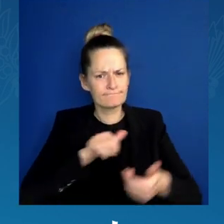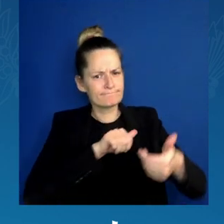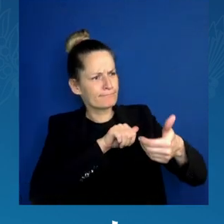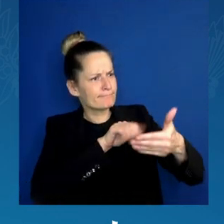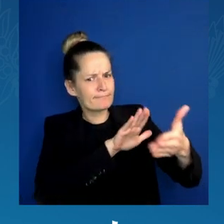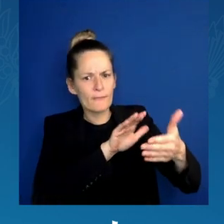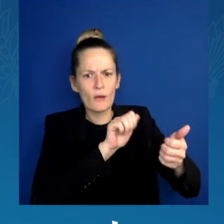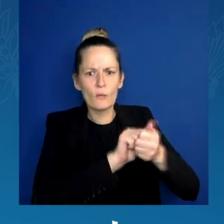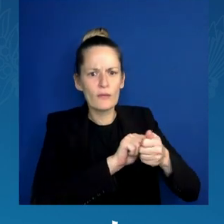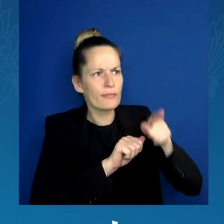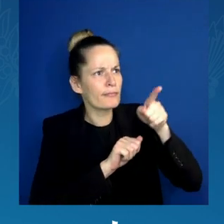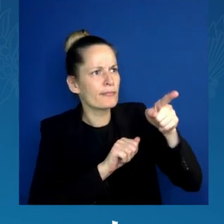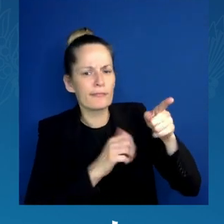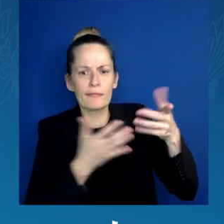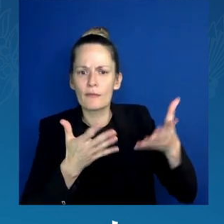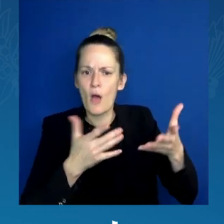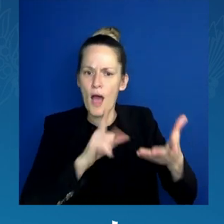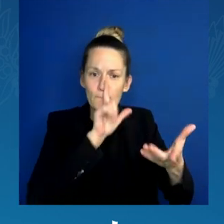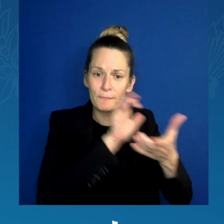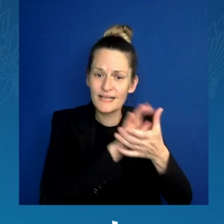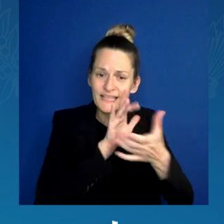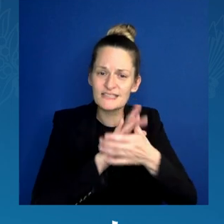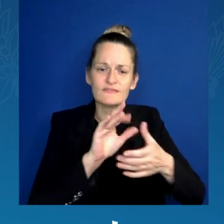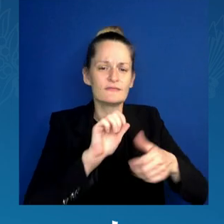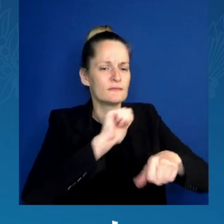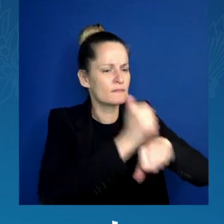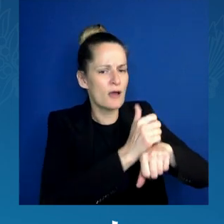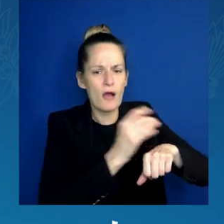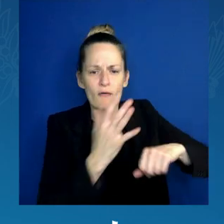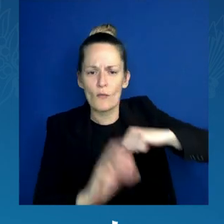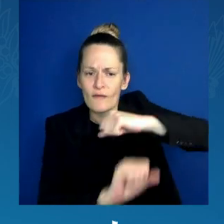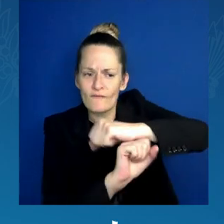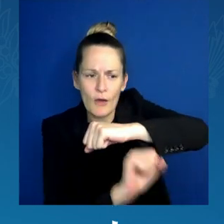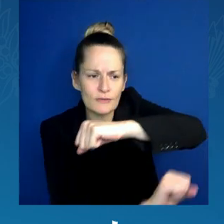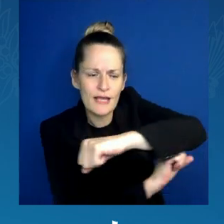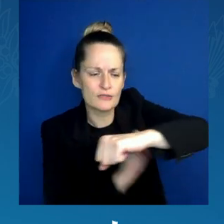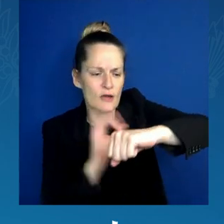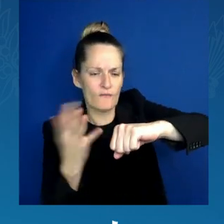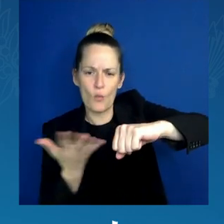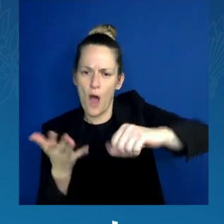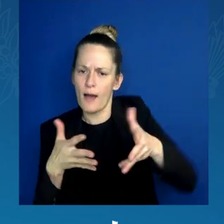which we were founded, but fighting for us to realize those ideals.